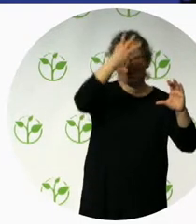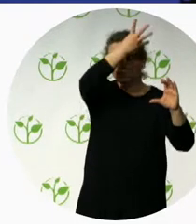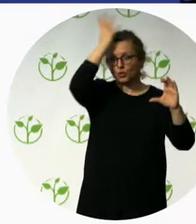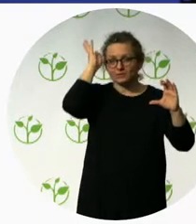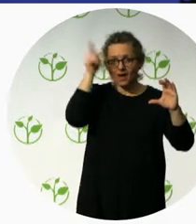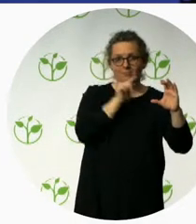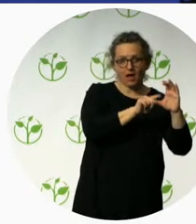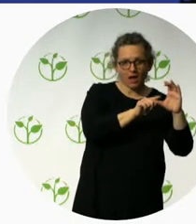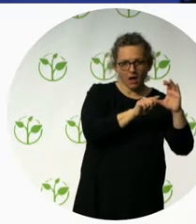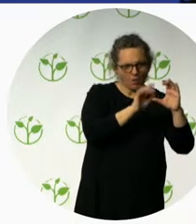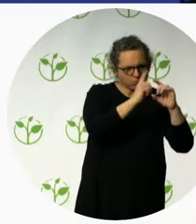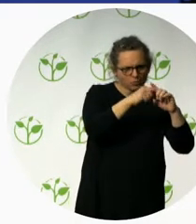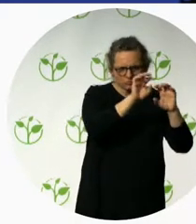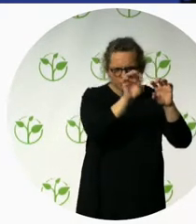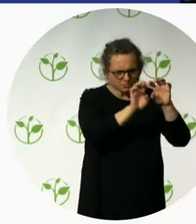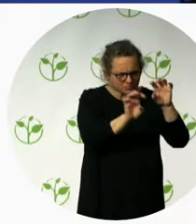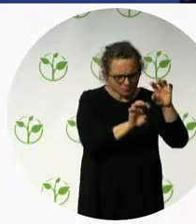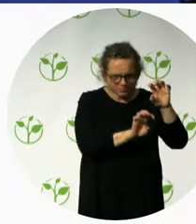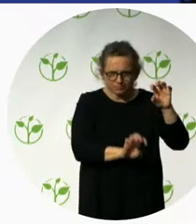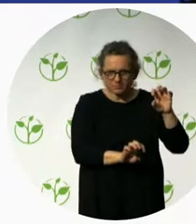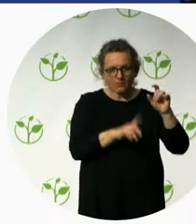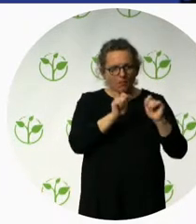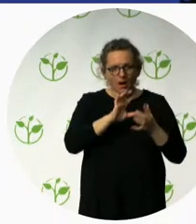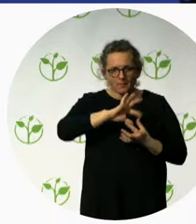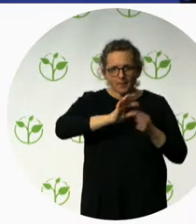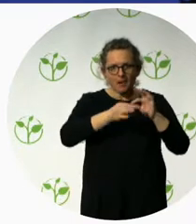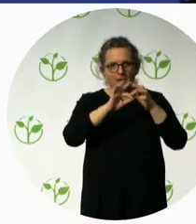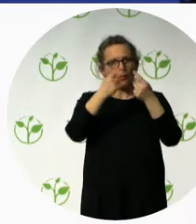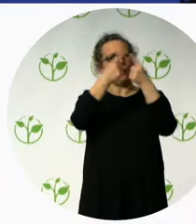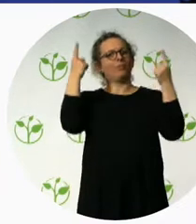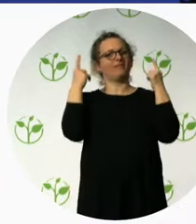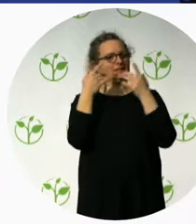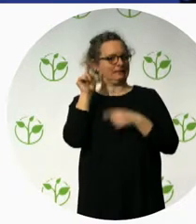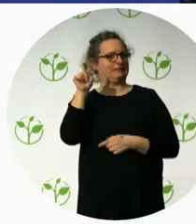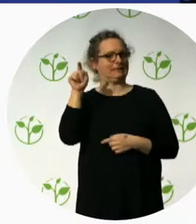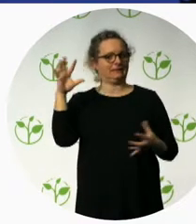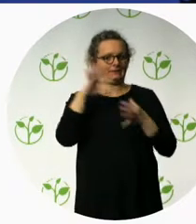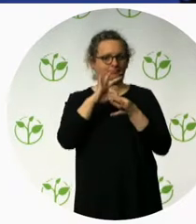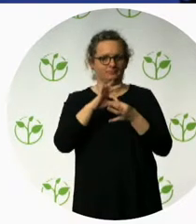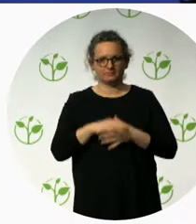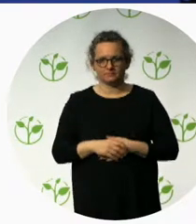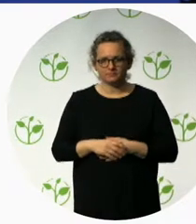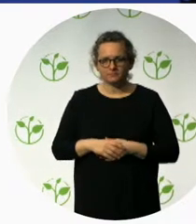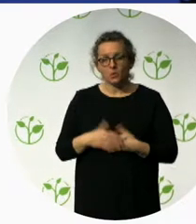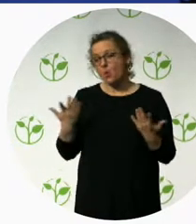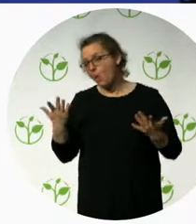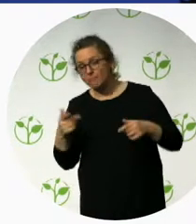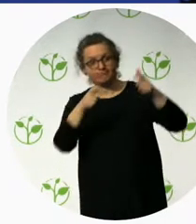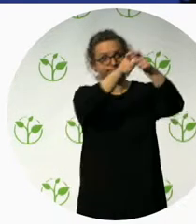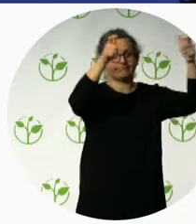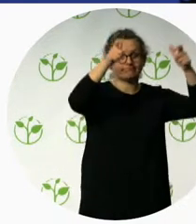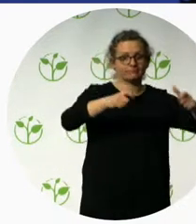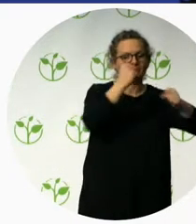corporate business into accessibility fields. It's a project related to developing accessible itineraries in the ports